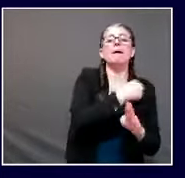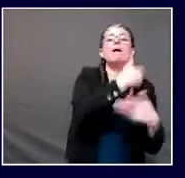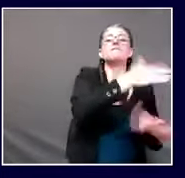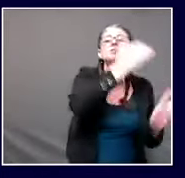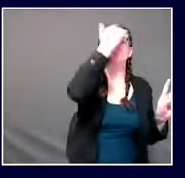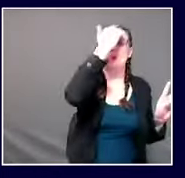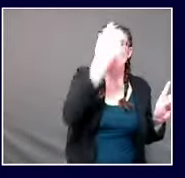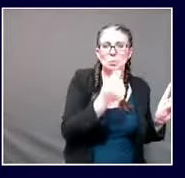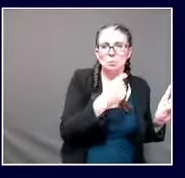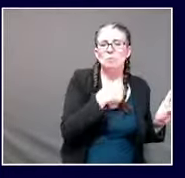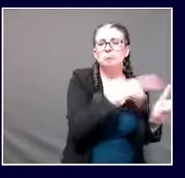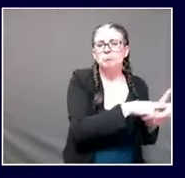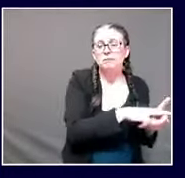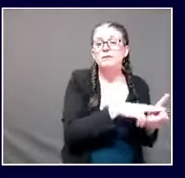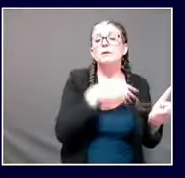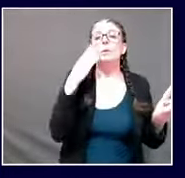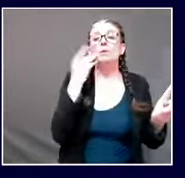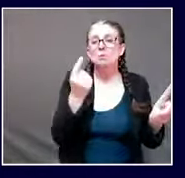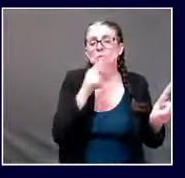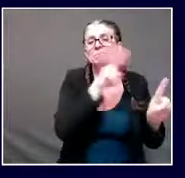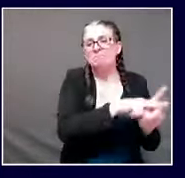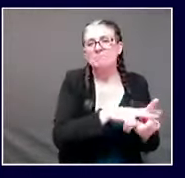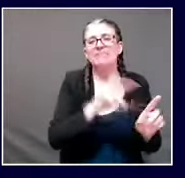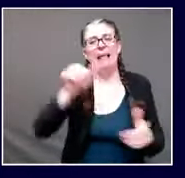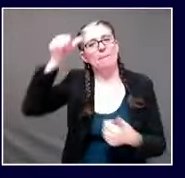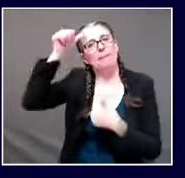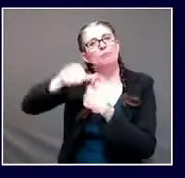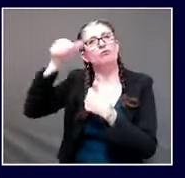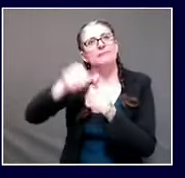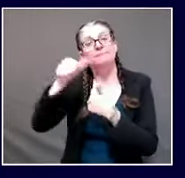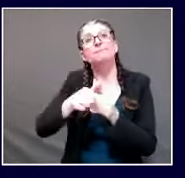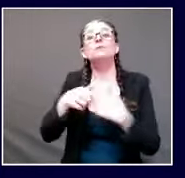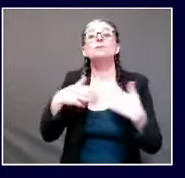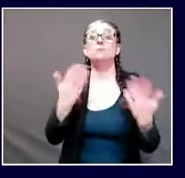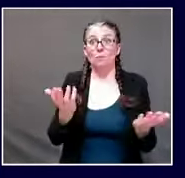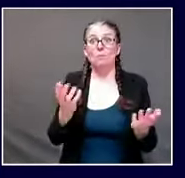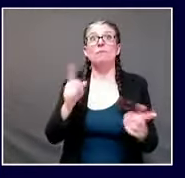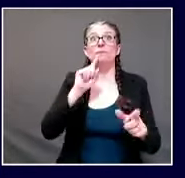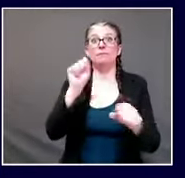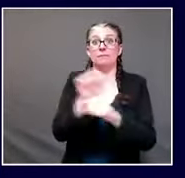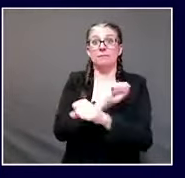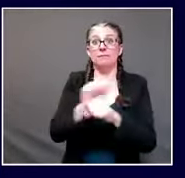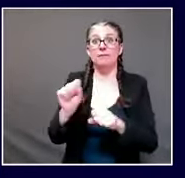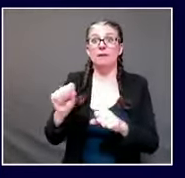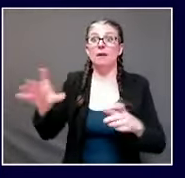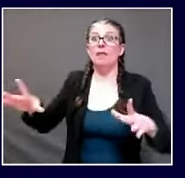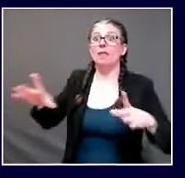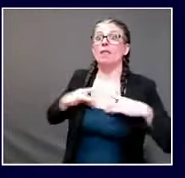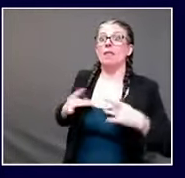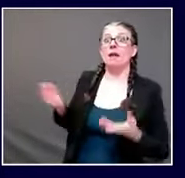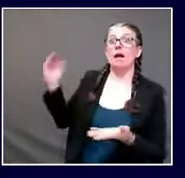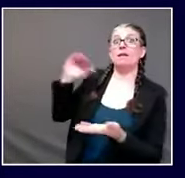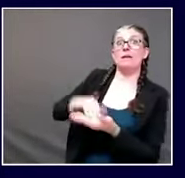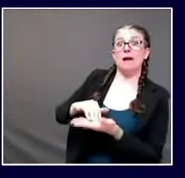that for some reason there is not lasting immunity to the virus antibody levels fall no matter what